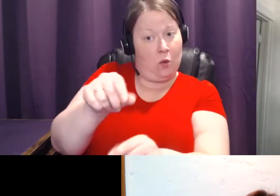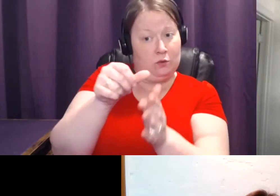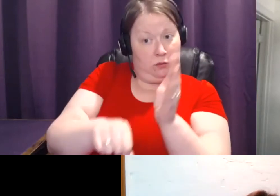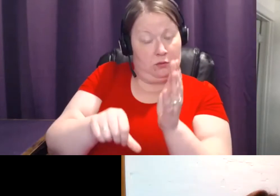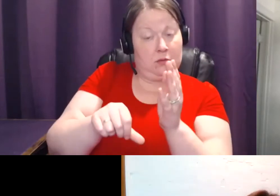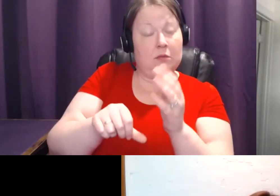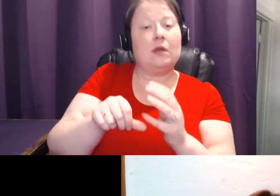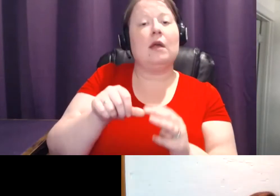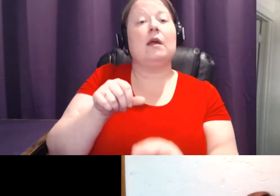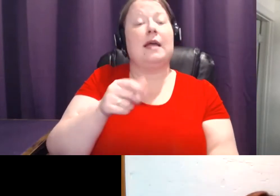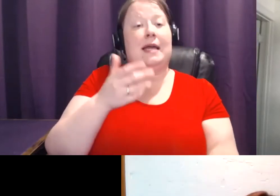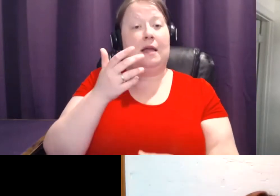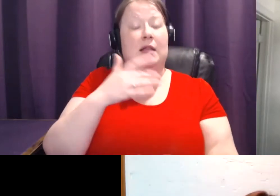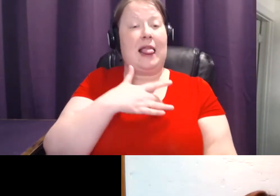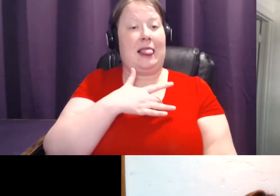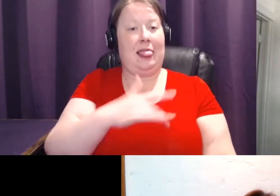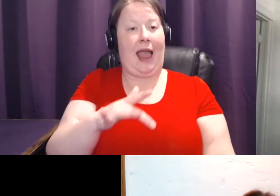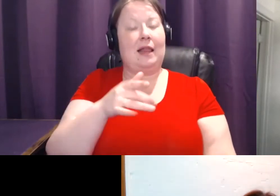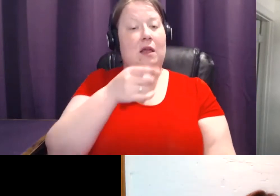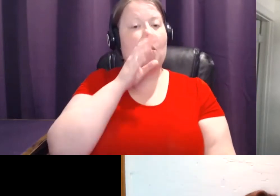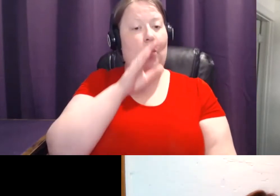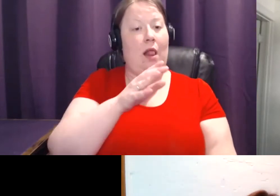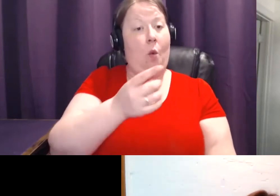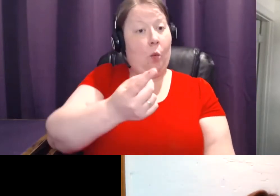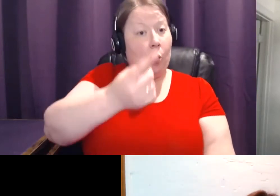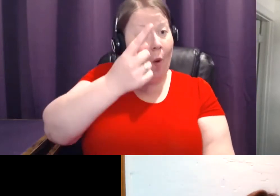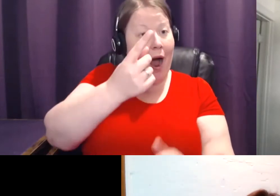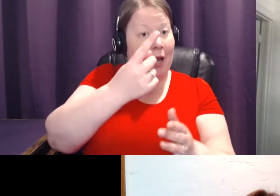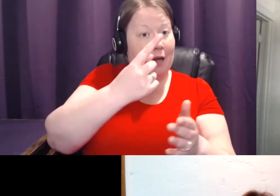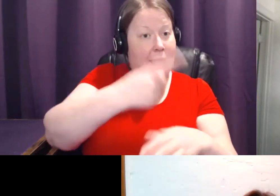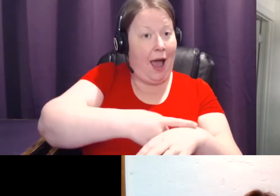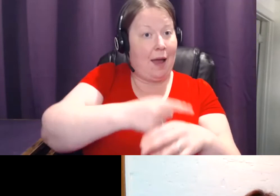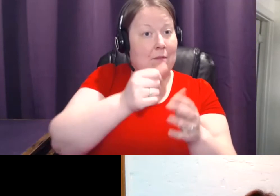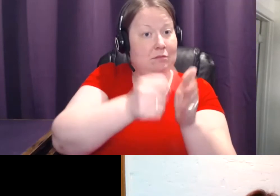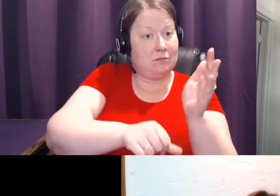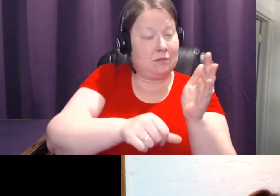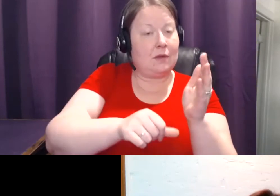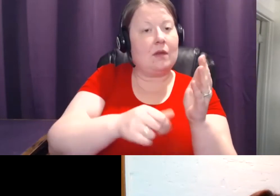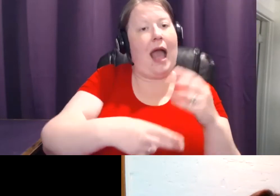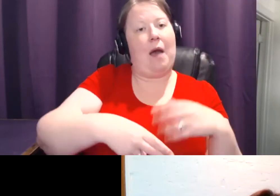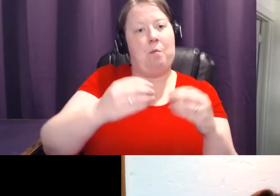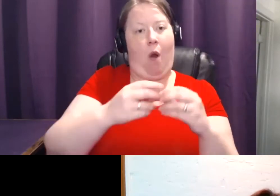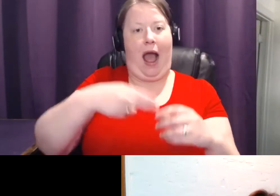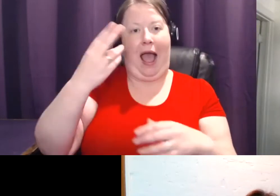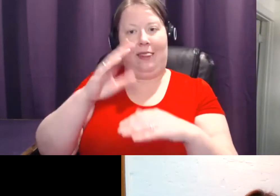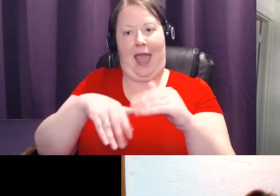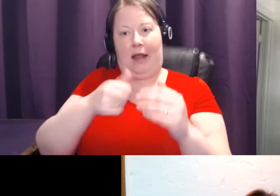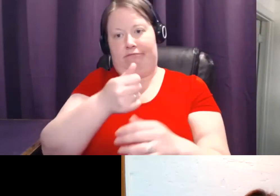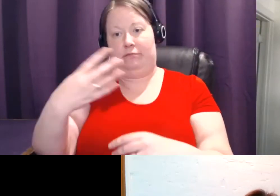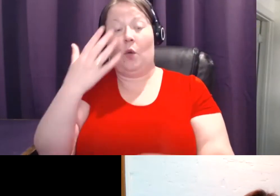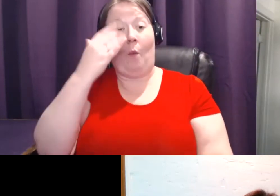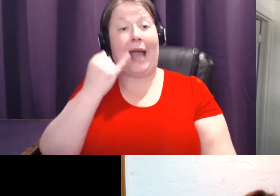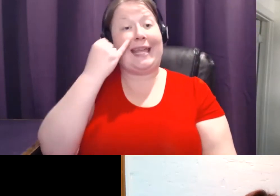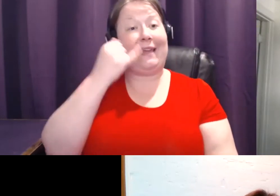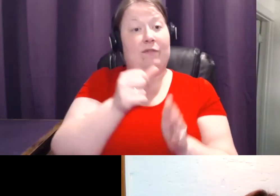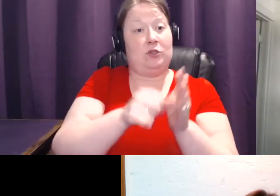that she can have one surgical procedure is much higher, because if the surgeon knows that it's cancer, they'll do